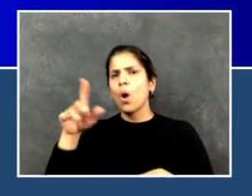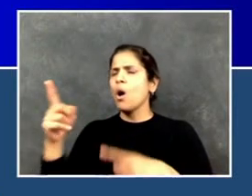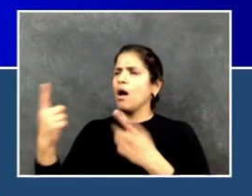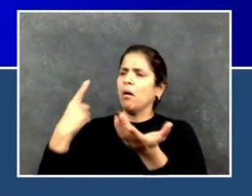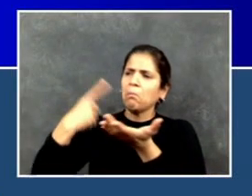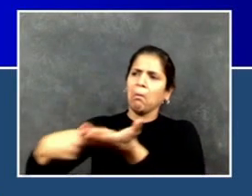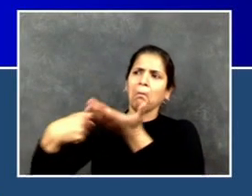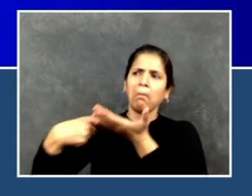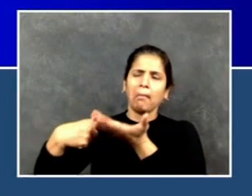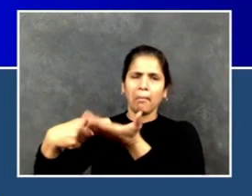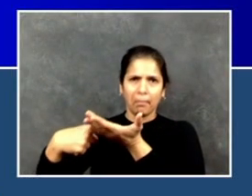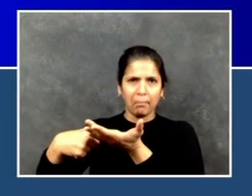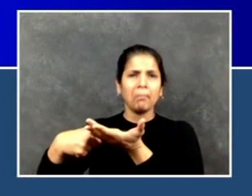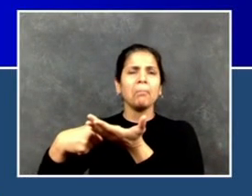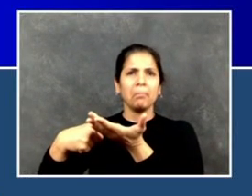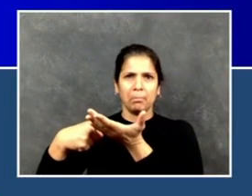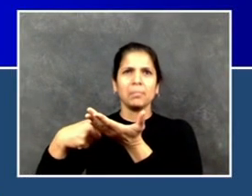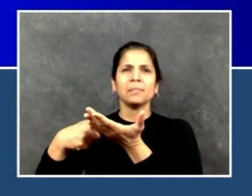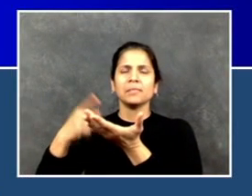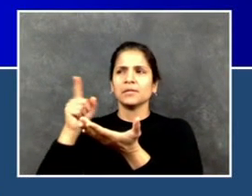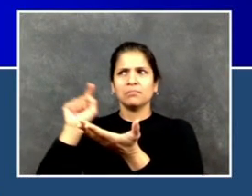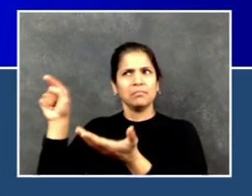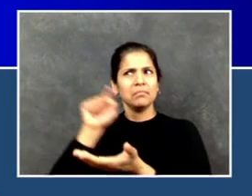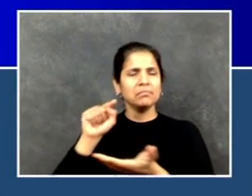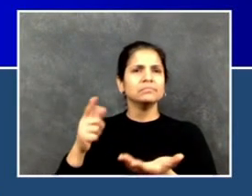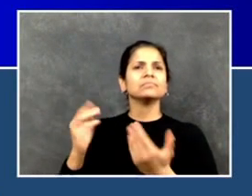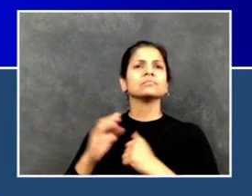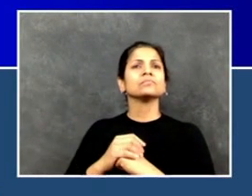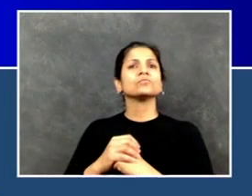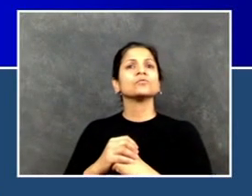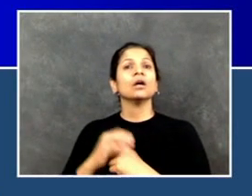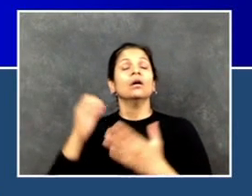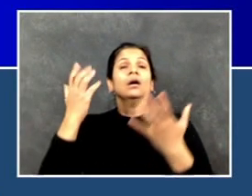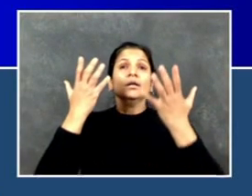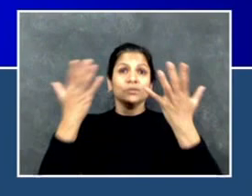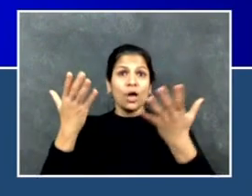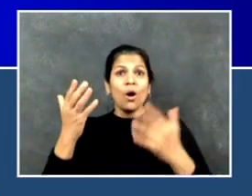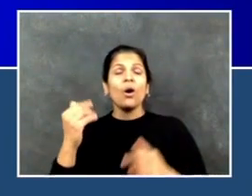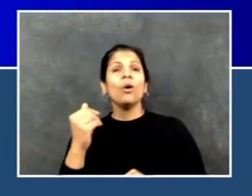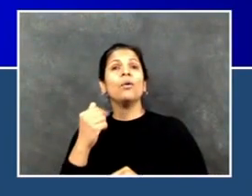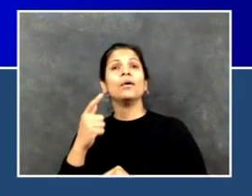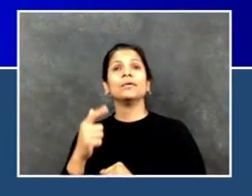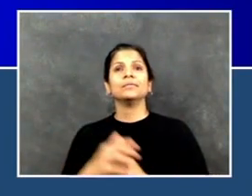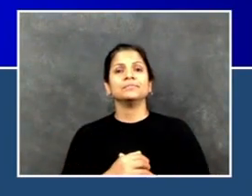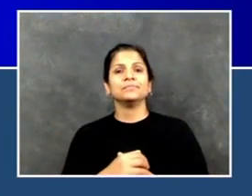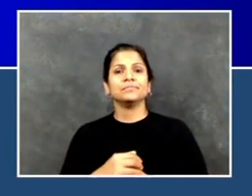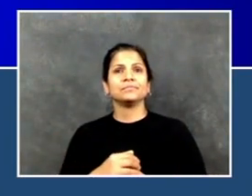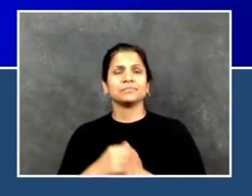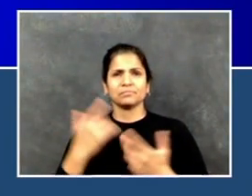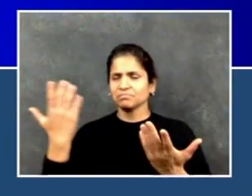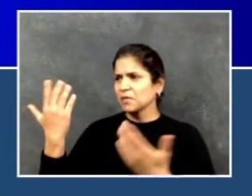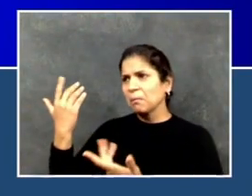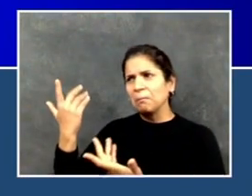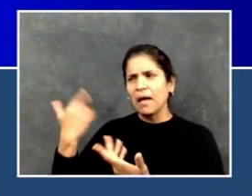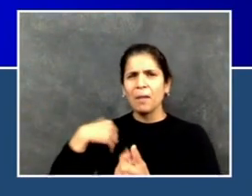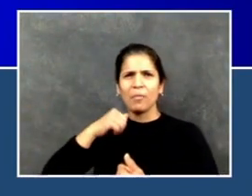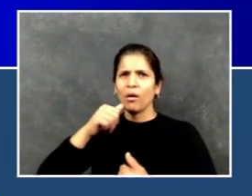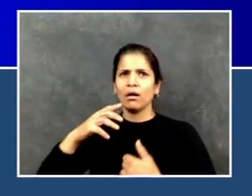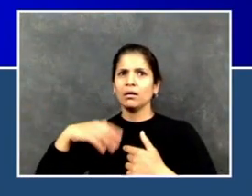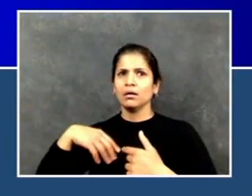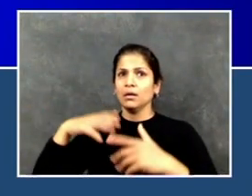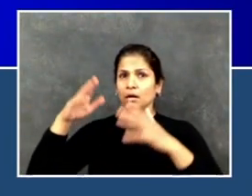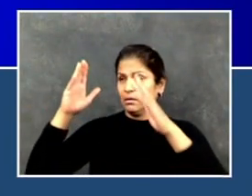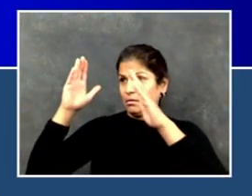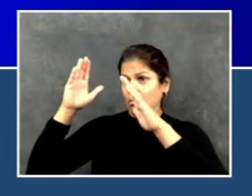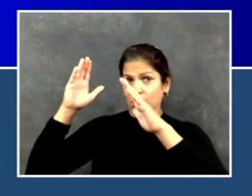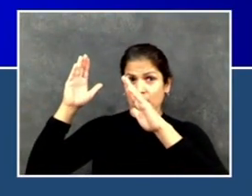One way or another, the show will go on. One way or another, we're going to celebrate the 4th of July in a very special way